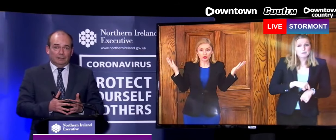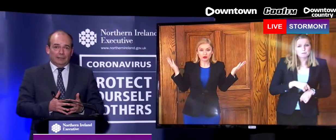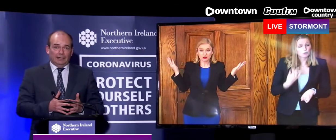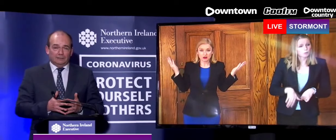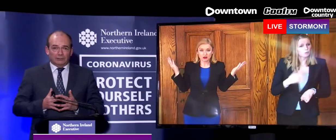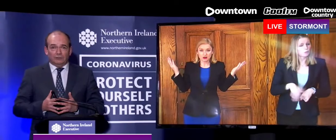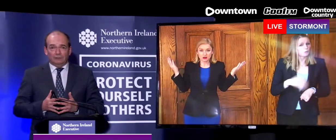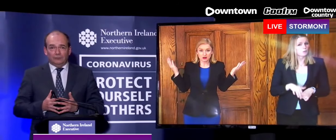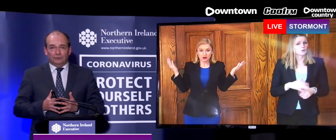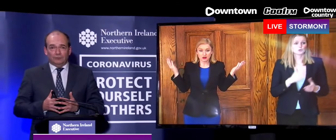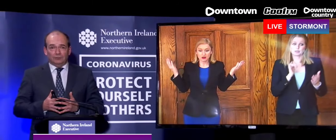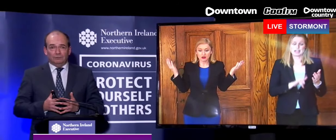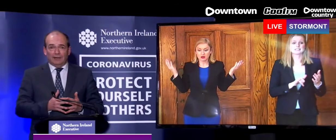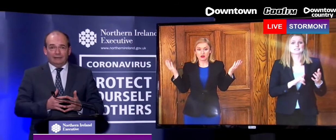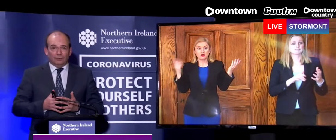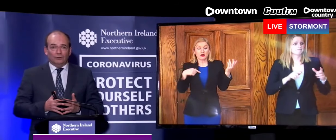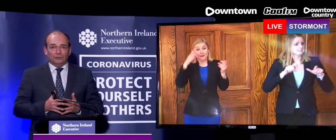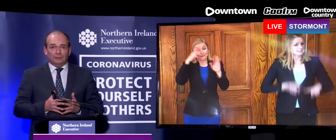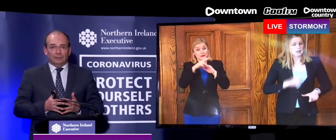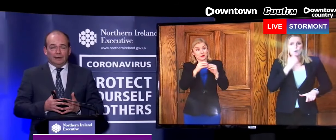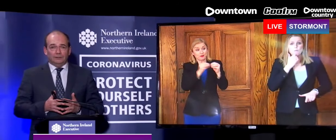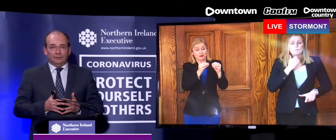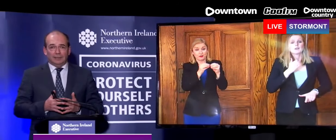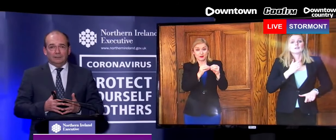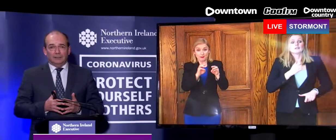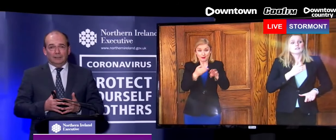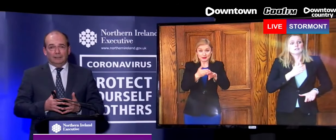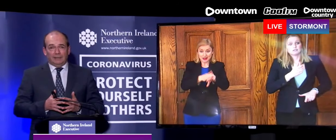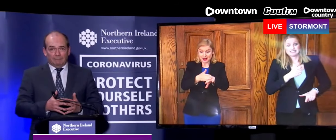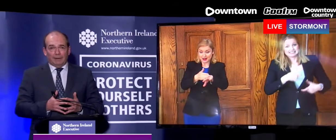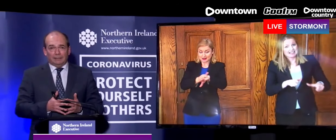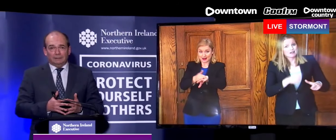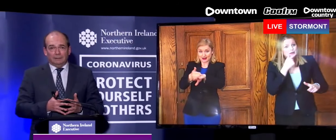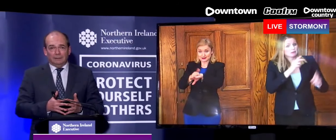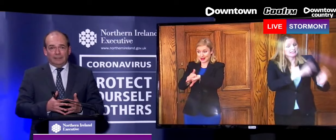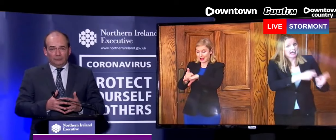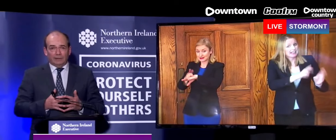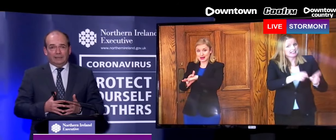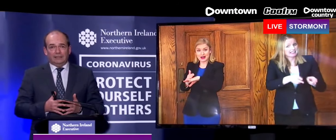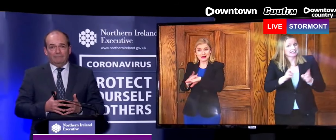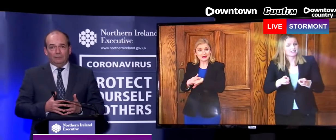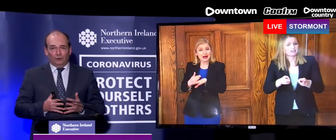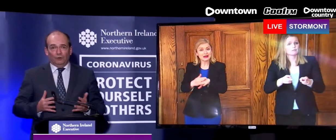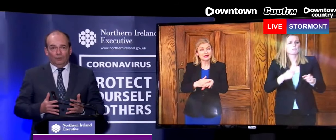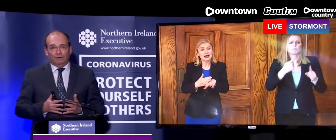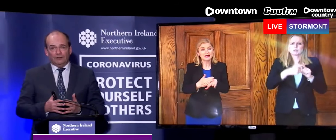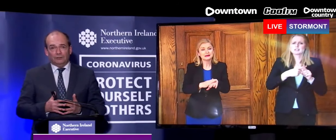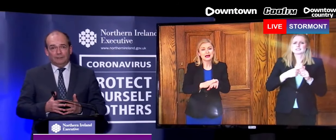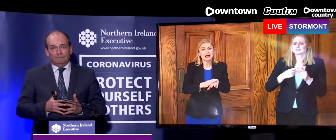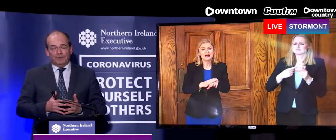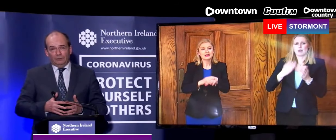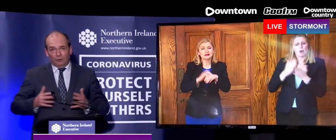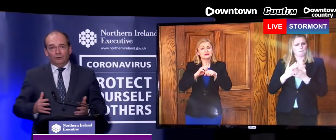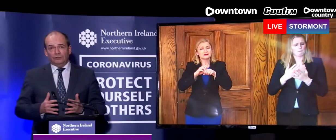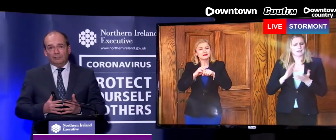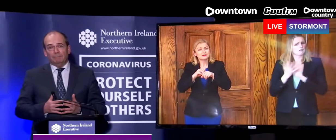having, as the minister alluded to in terms of the lives lost to date, the impact indirectly it's having on all of us,